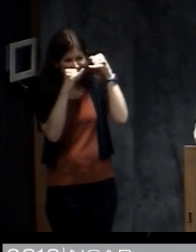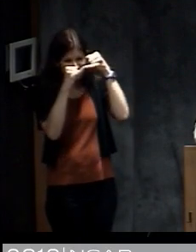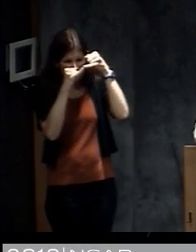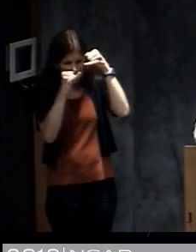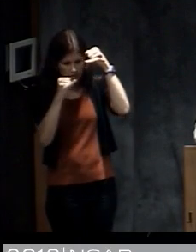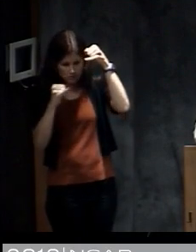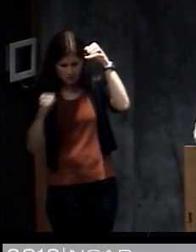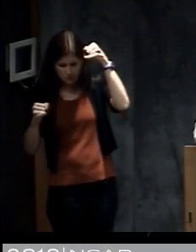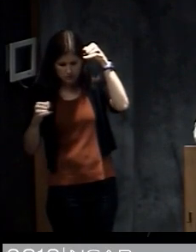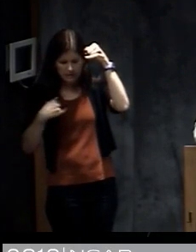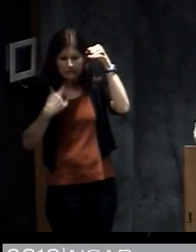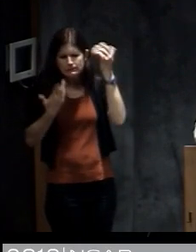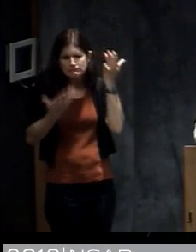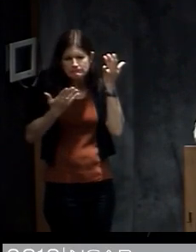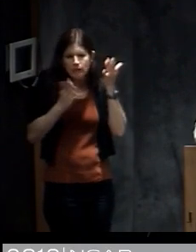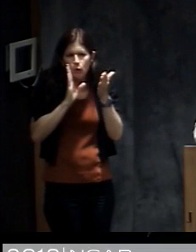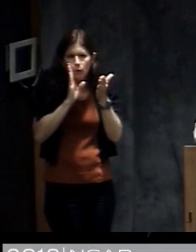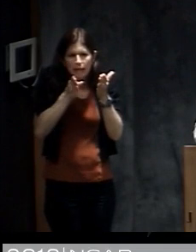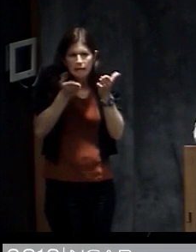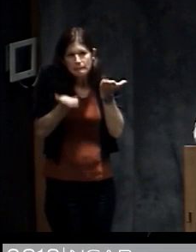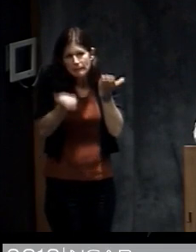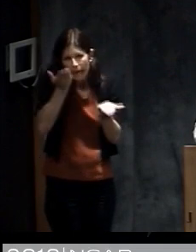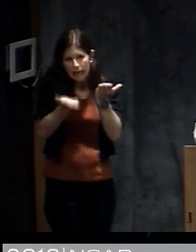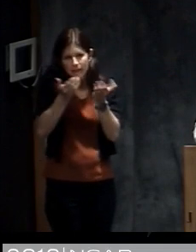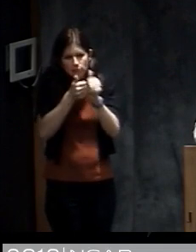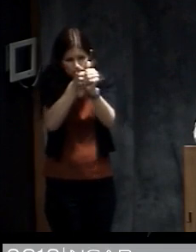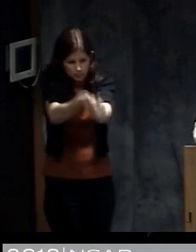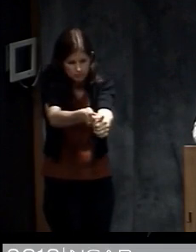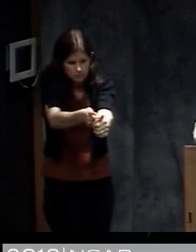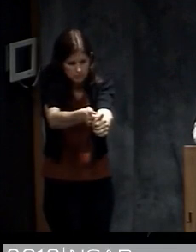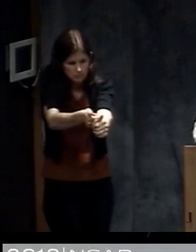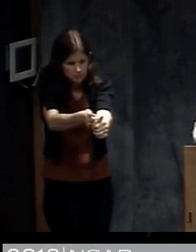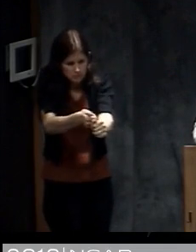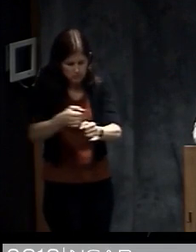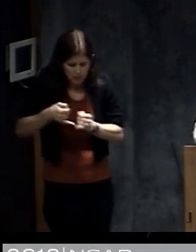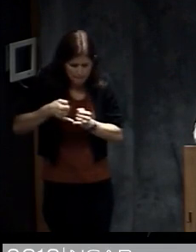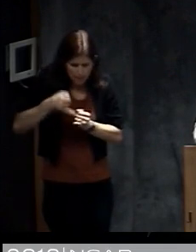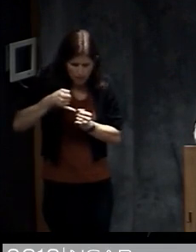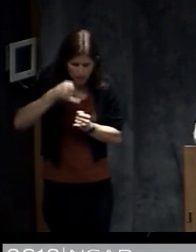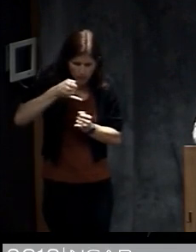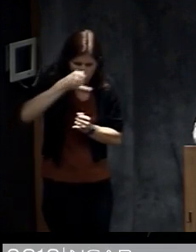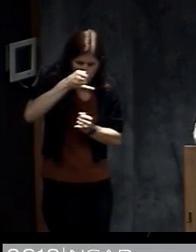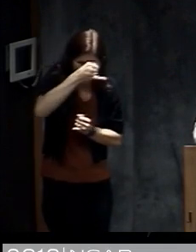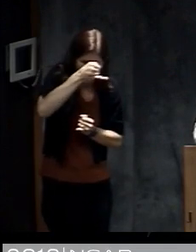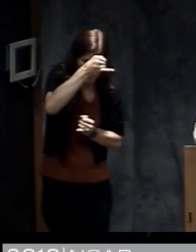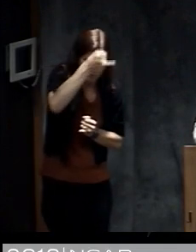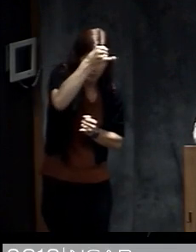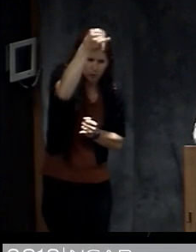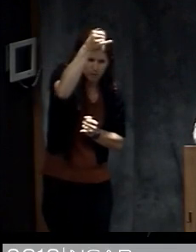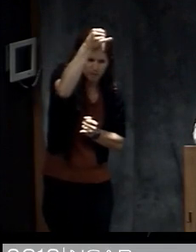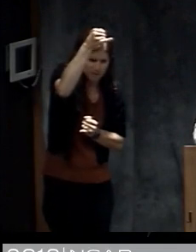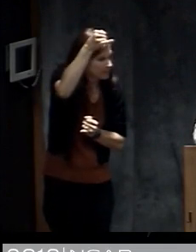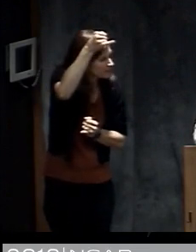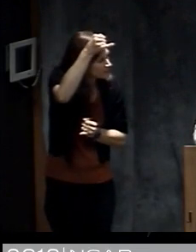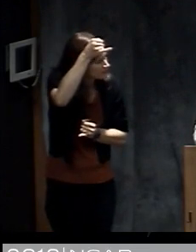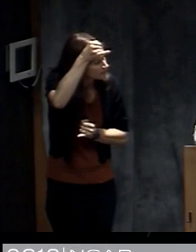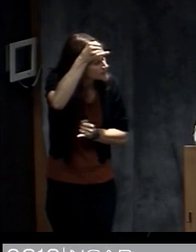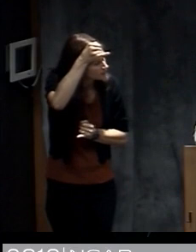track of the storm. And as you can see it goes I'm looking for my mouse eventually.